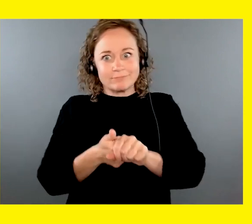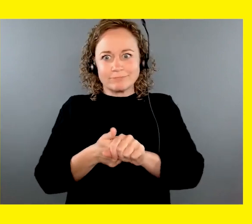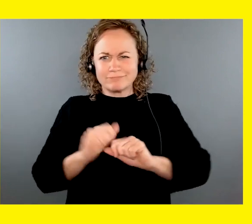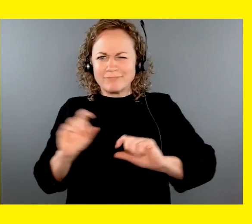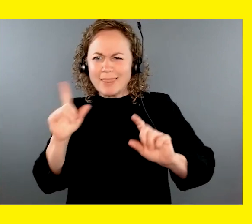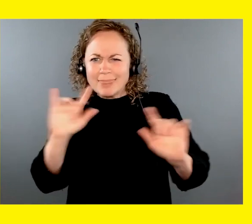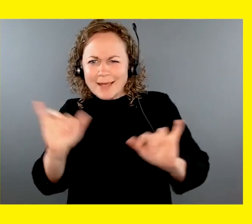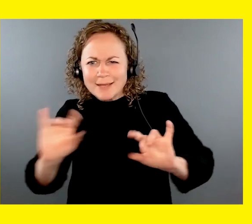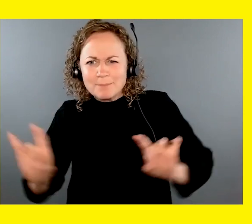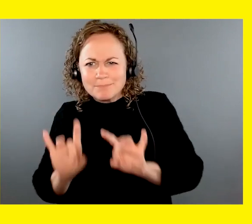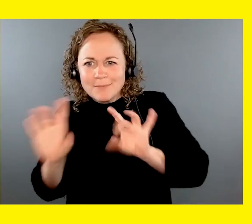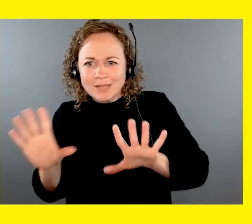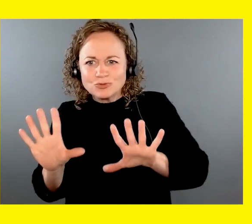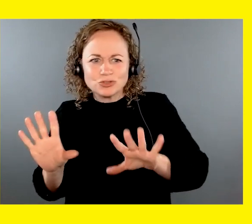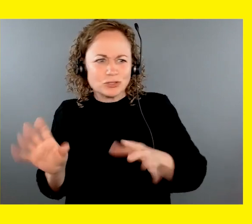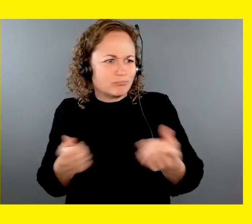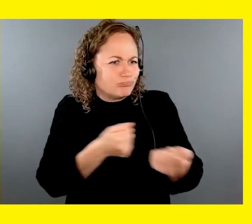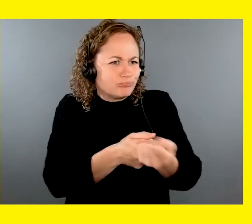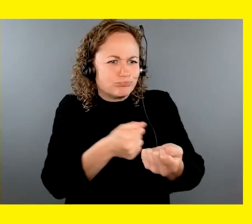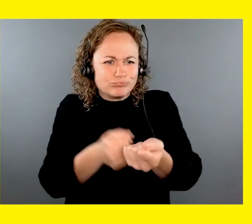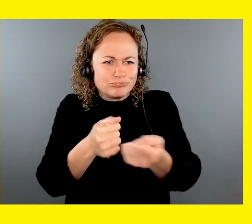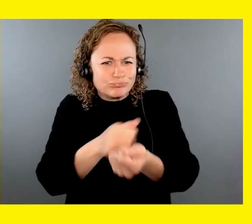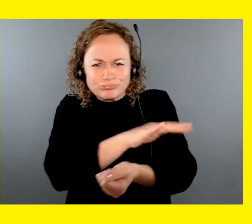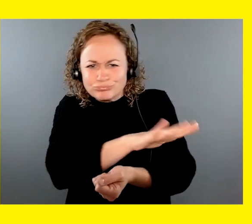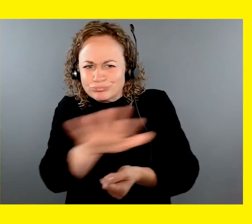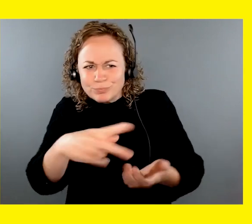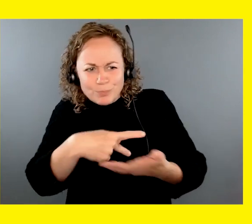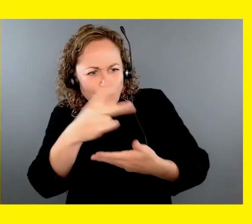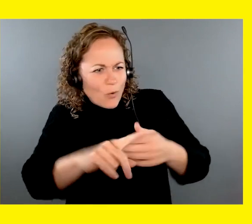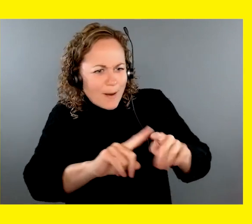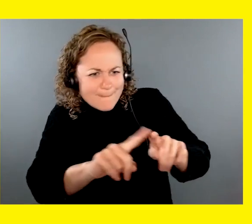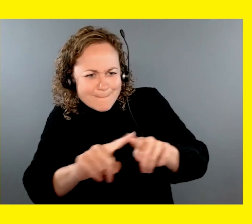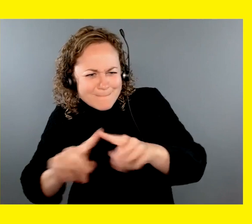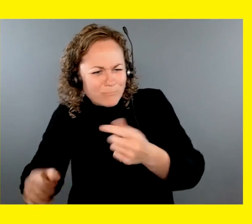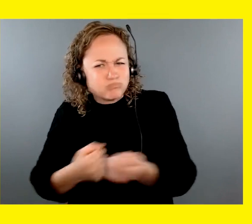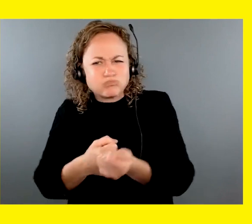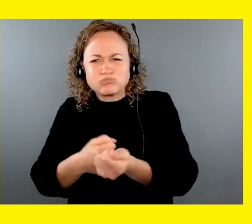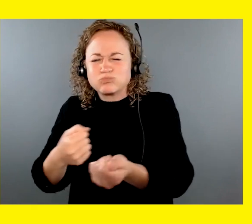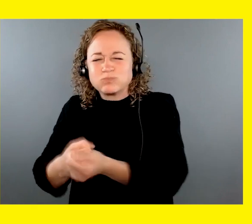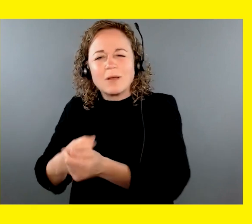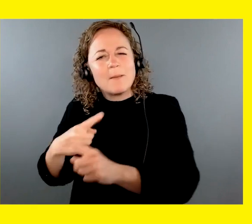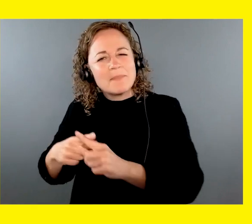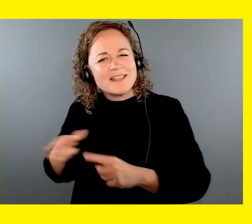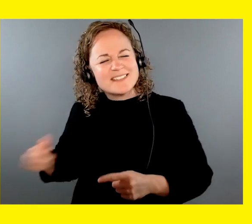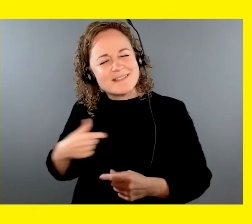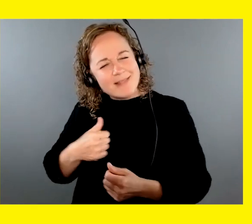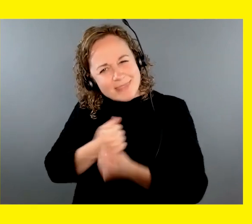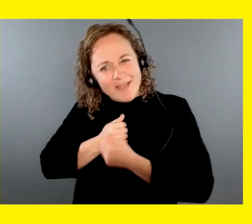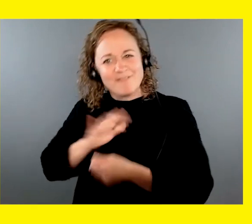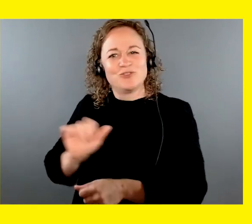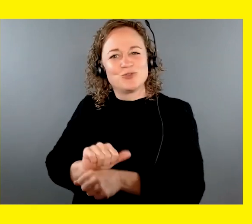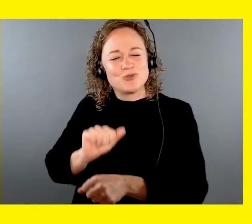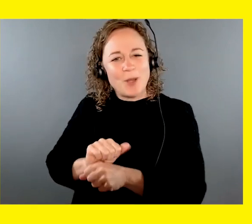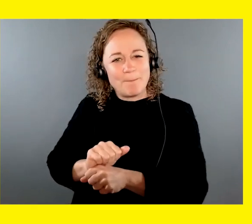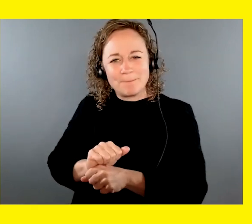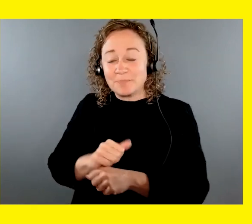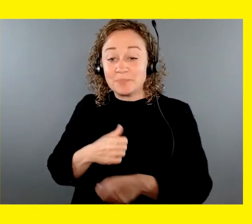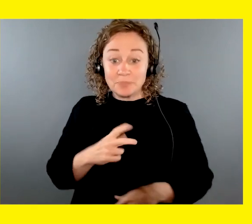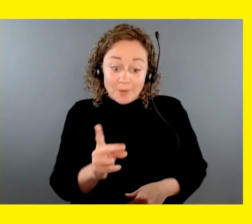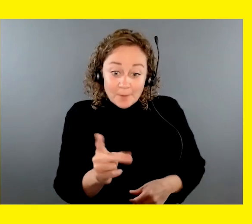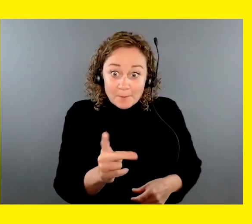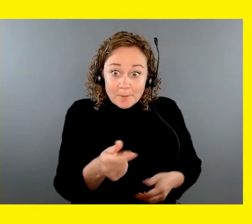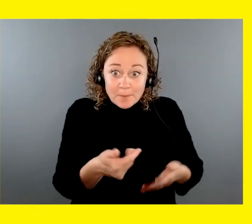support every essential facet of this program and genuinely love what they do from the moment a puppy starts training